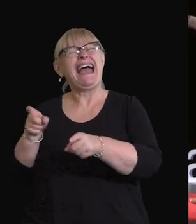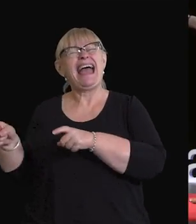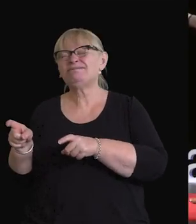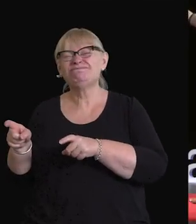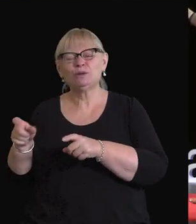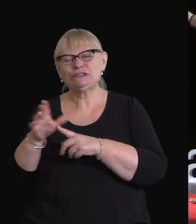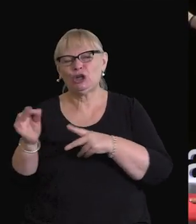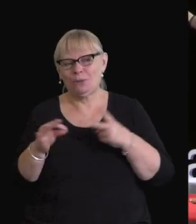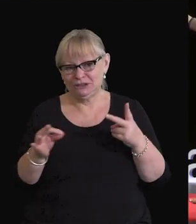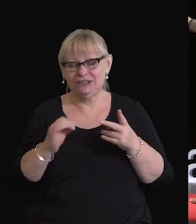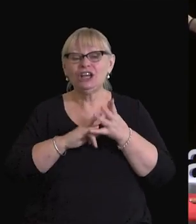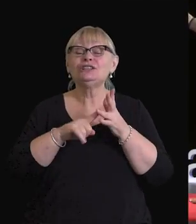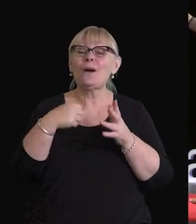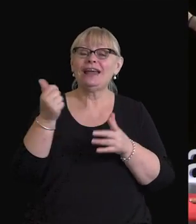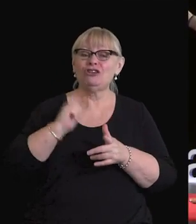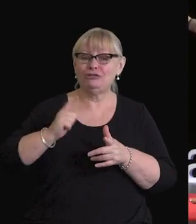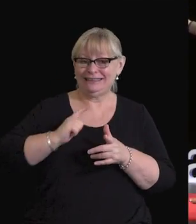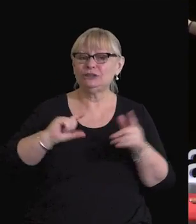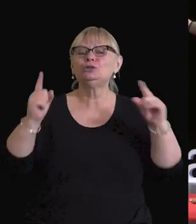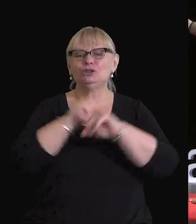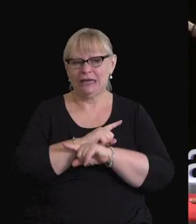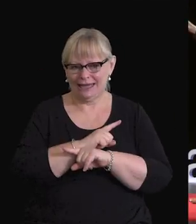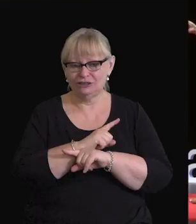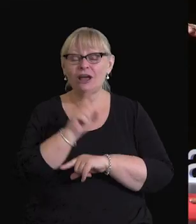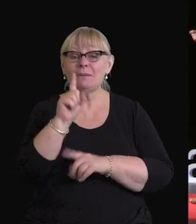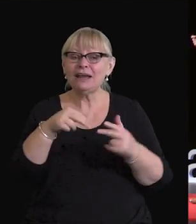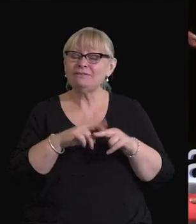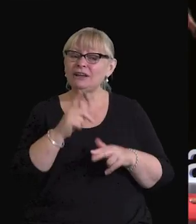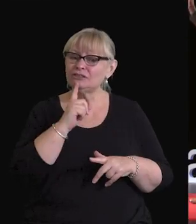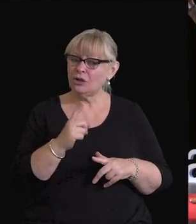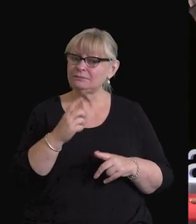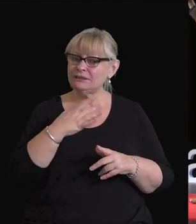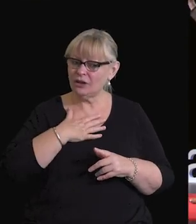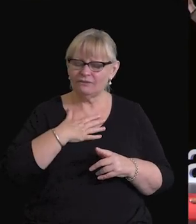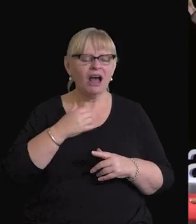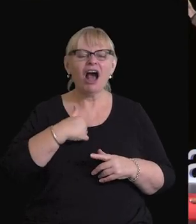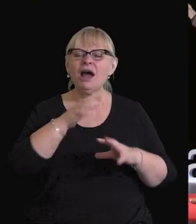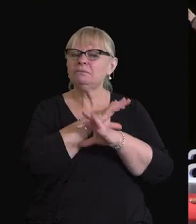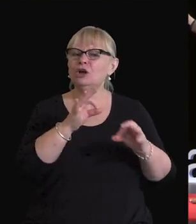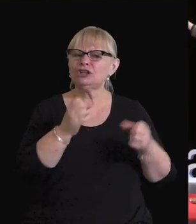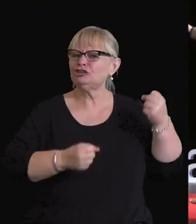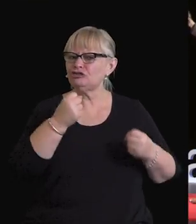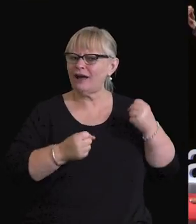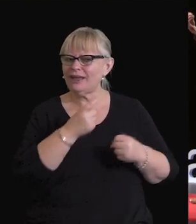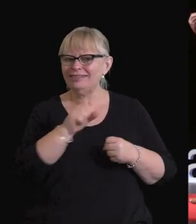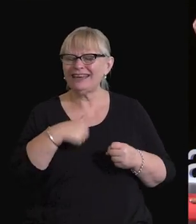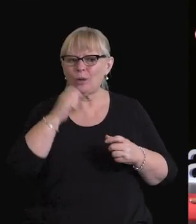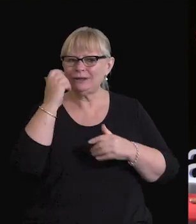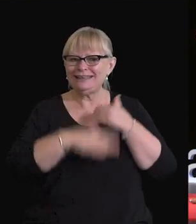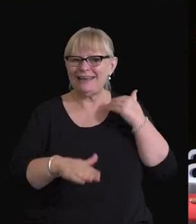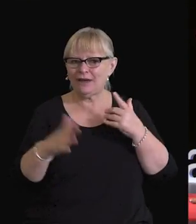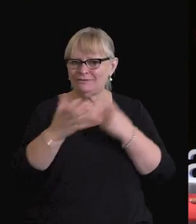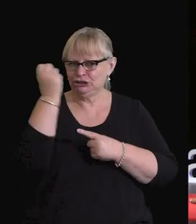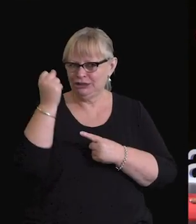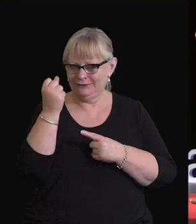option. So now I had a reason to change. But if I told myself I'm not a driver, then I never would have gone